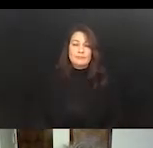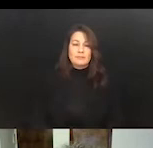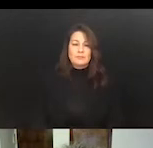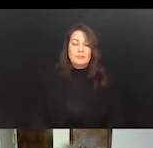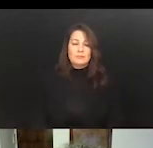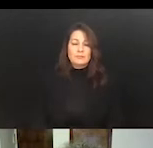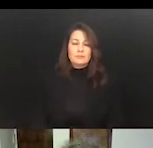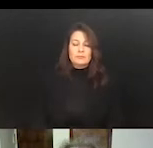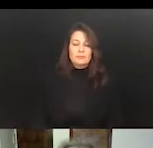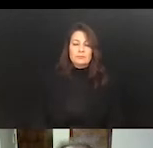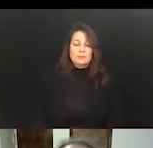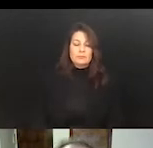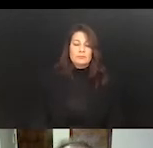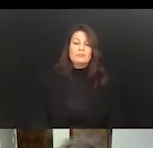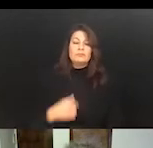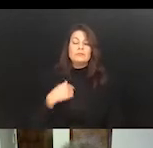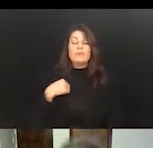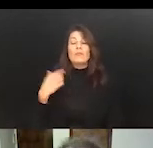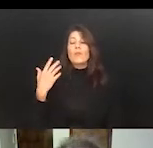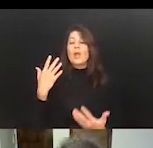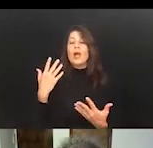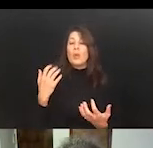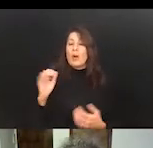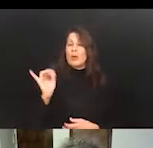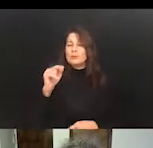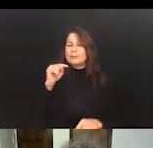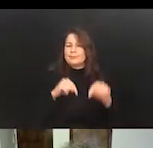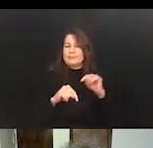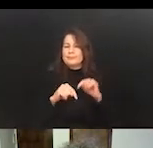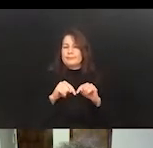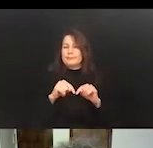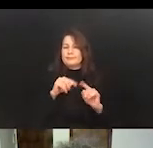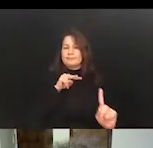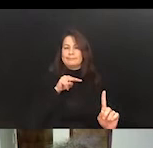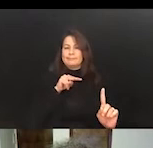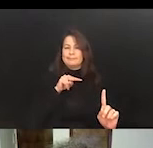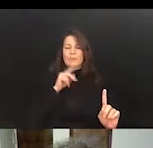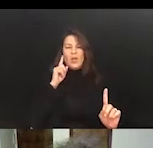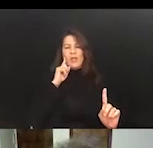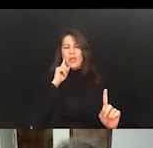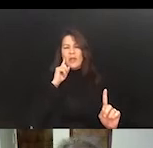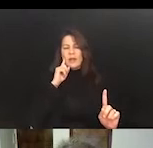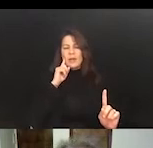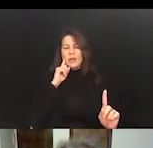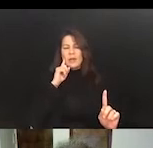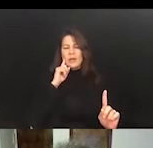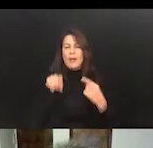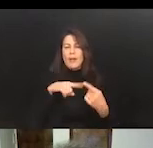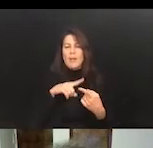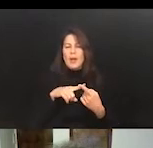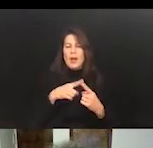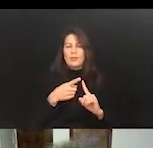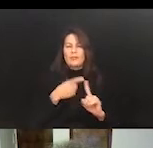And it's important. But I also want to step back for a moment, and think about it more from a, as I say, sort of